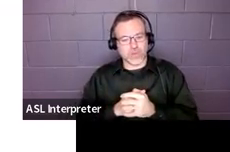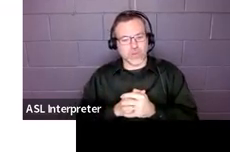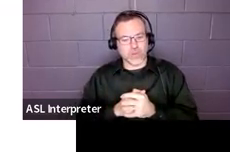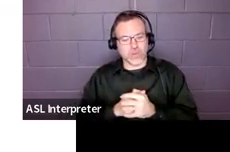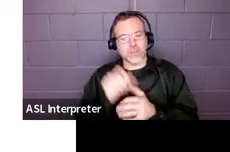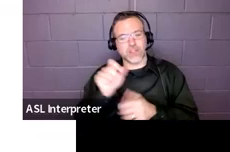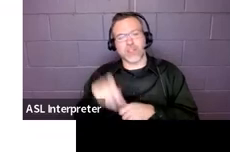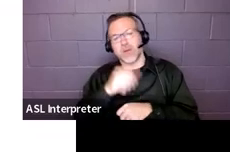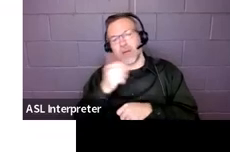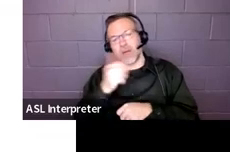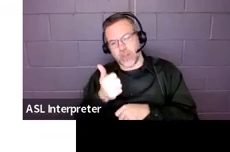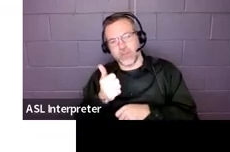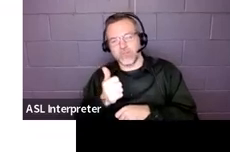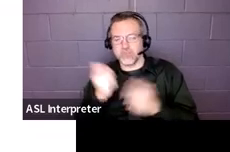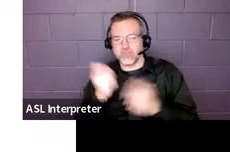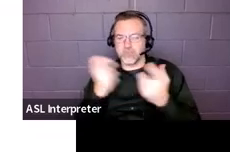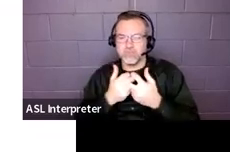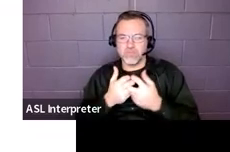service would be.